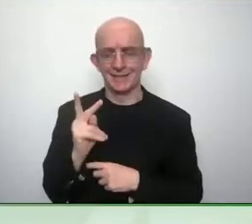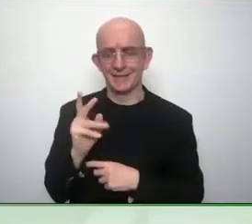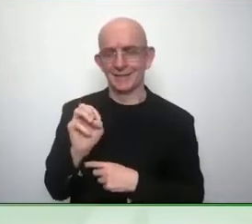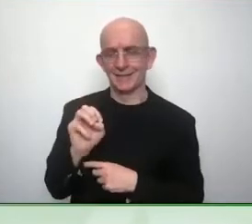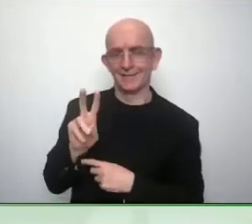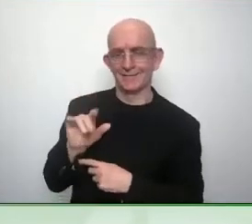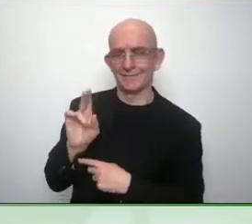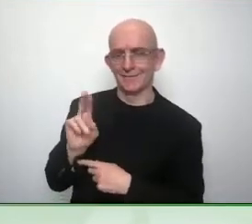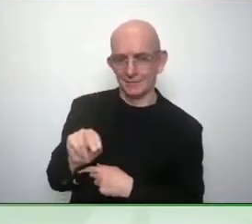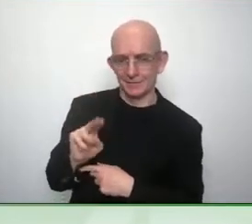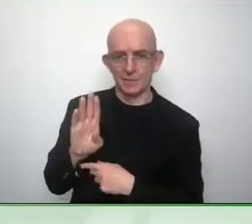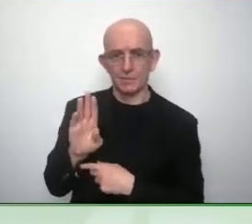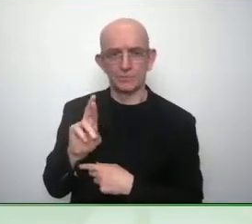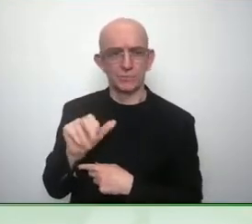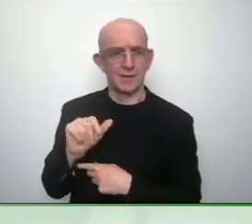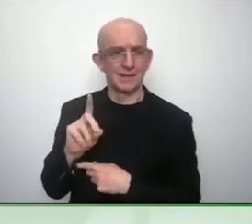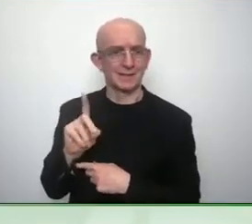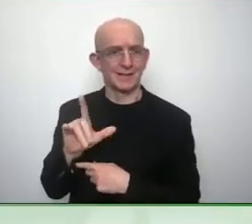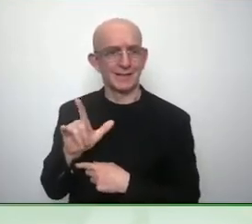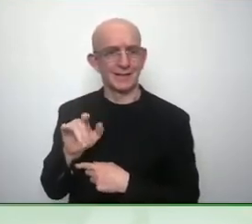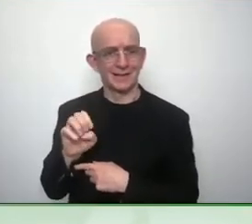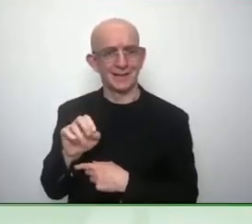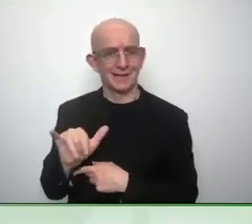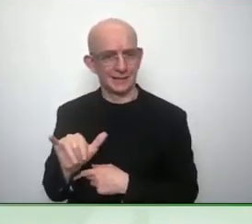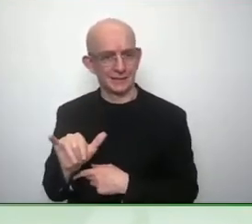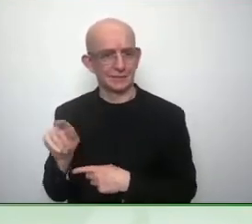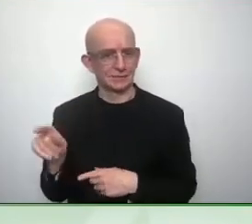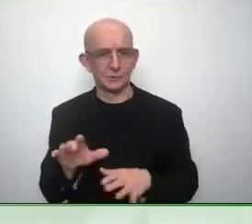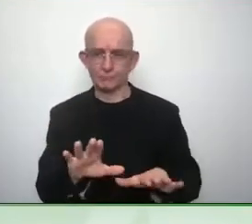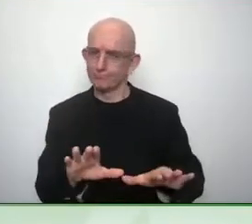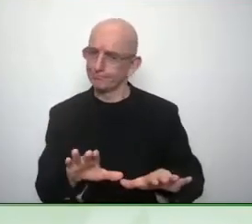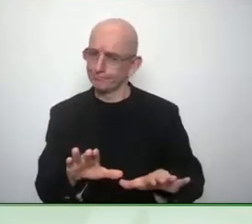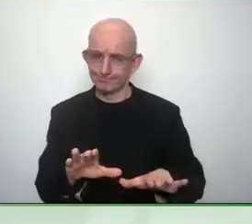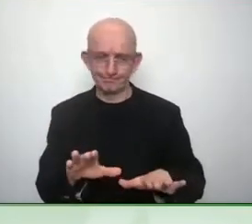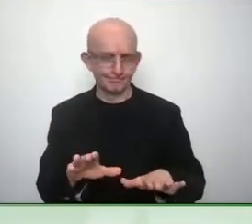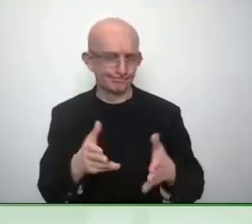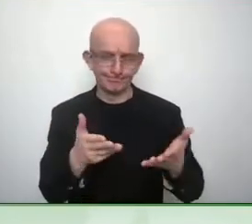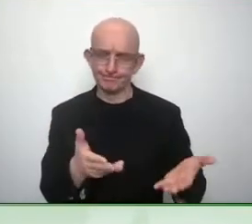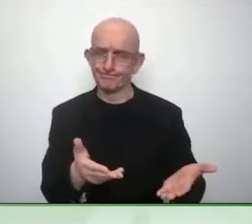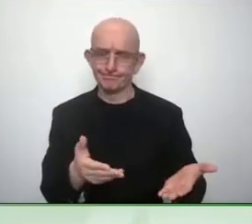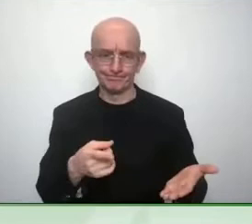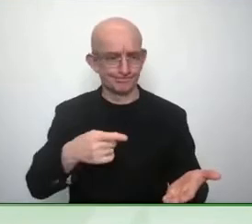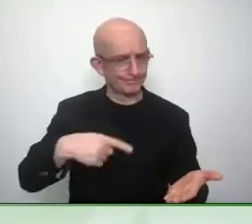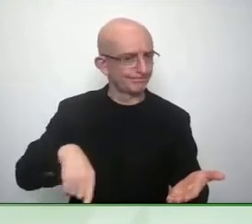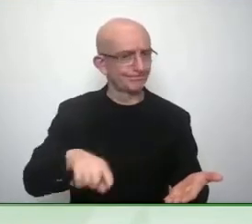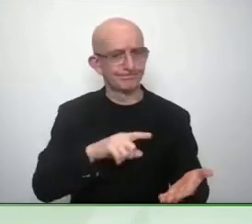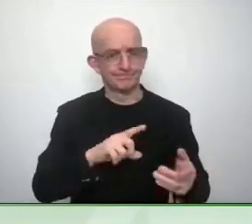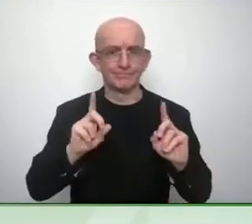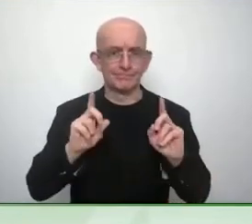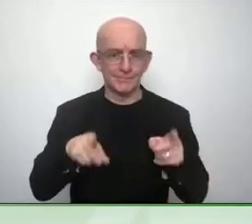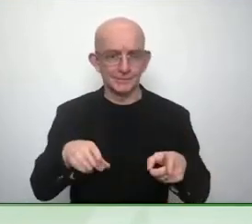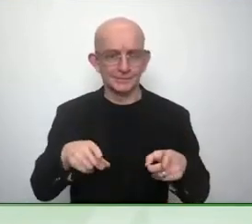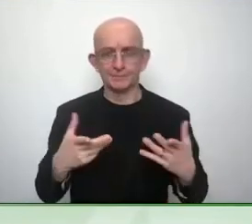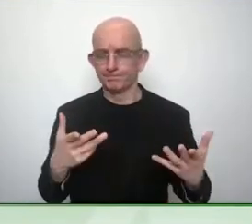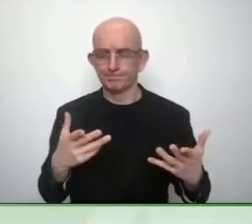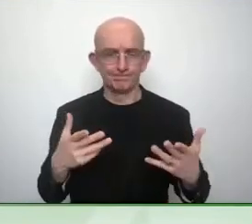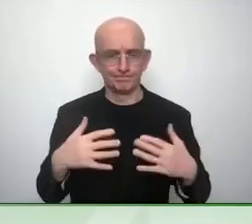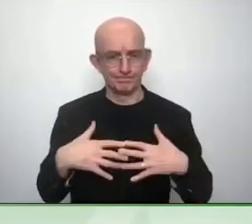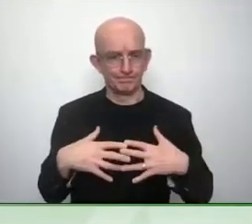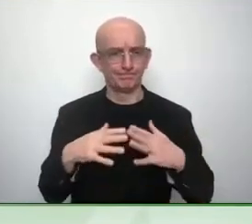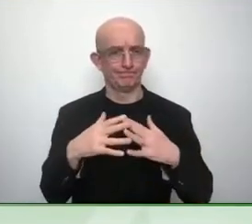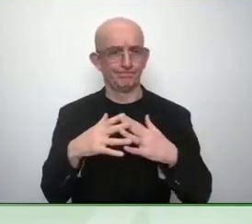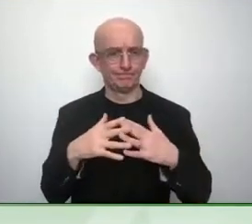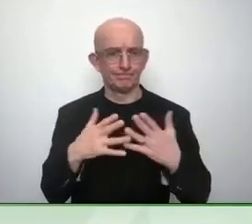please don't name it that and so we named it Billion Strong because there's 1.2 to 1.7 billion people with disabilities in the